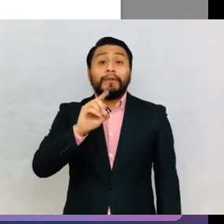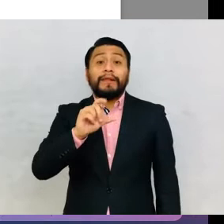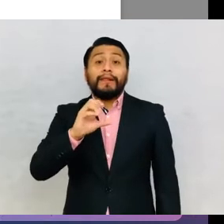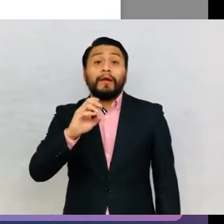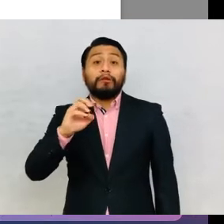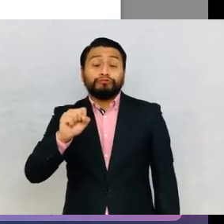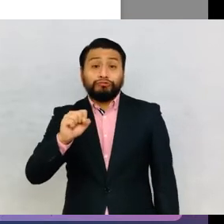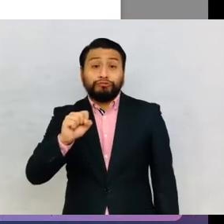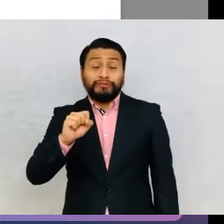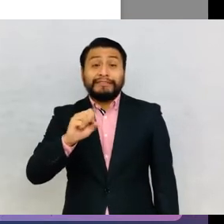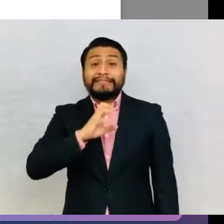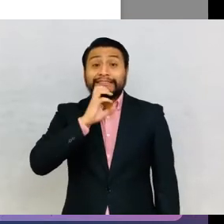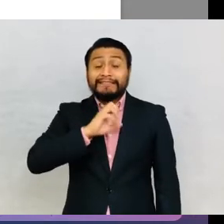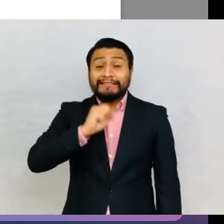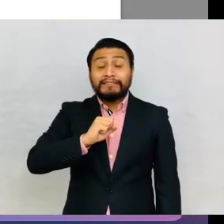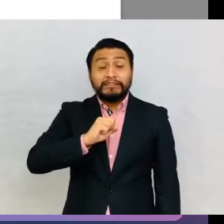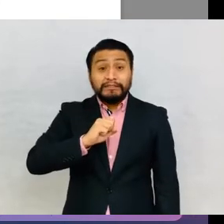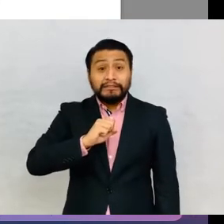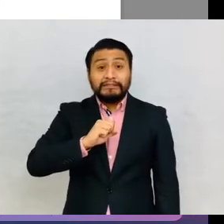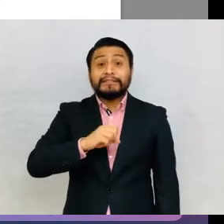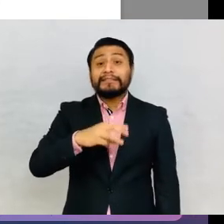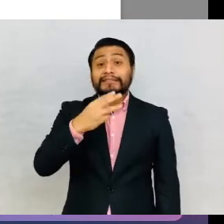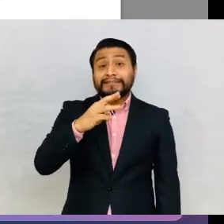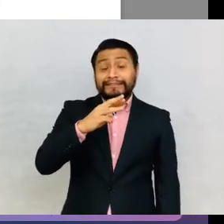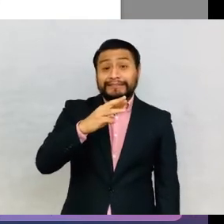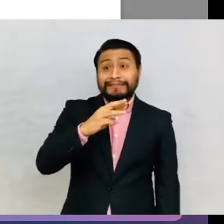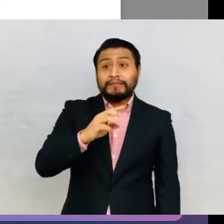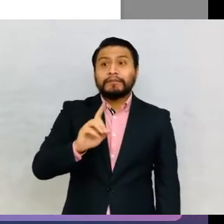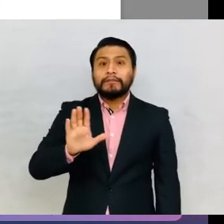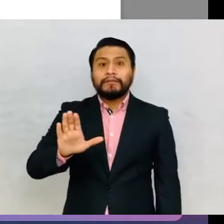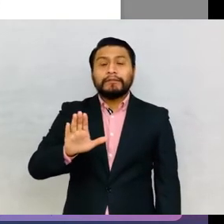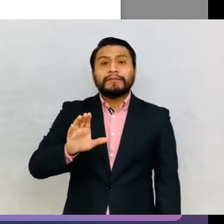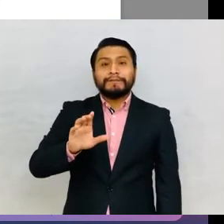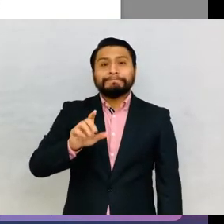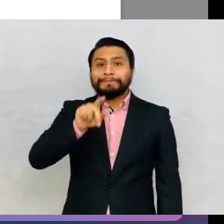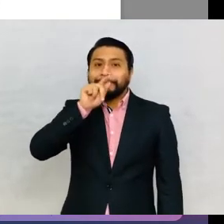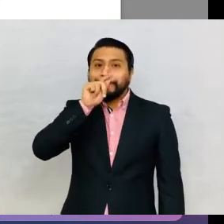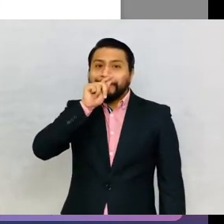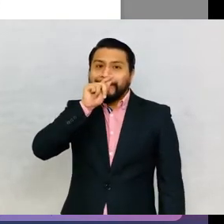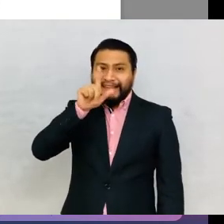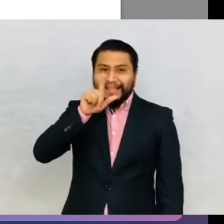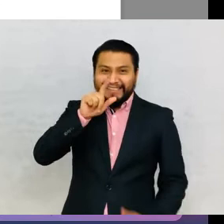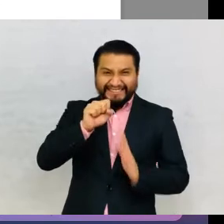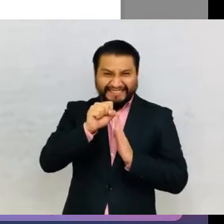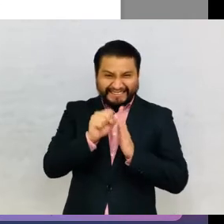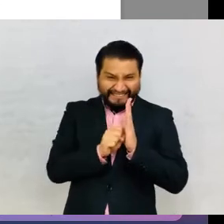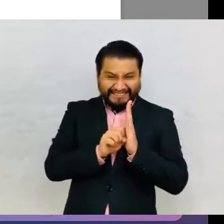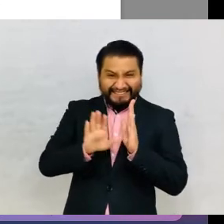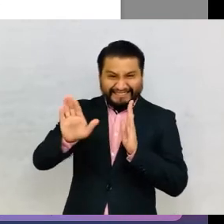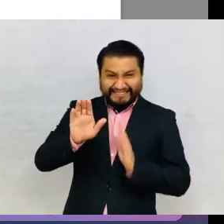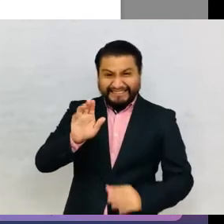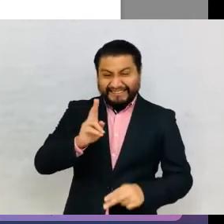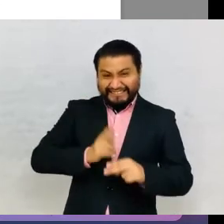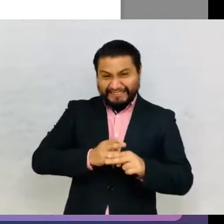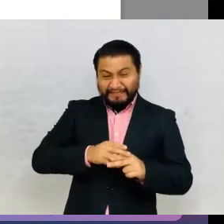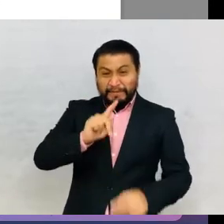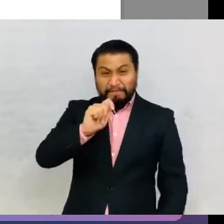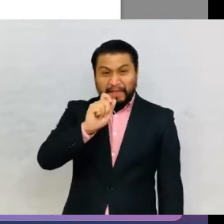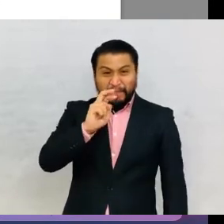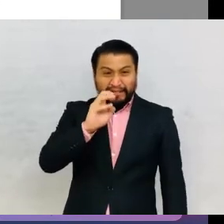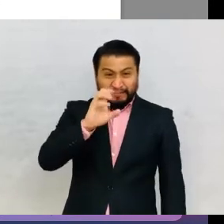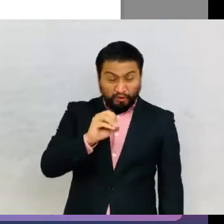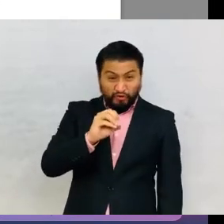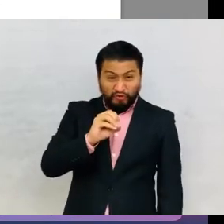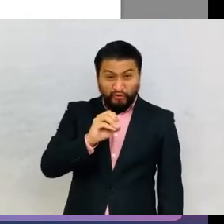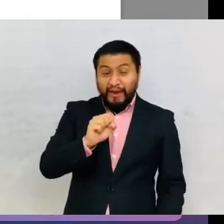16 years old, Huichol, Tamarito, Mesquitic, Jalisco, which is the town and state from where